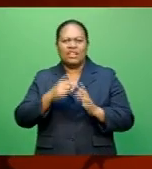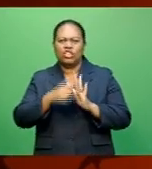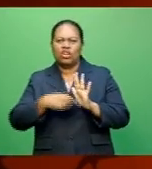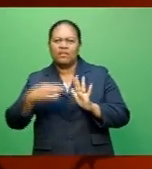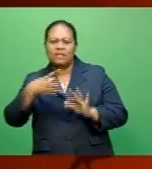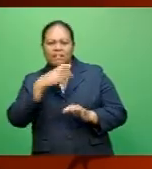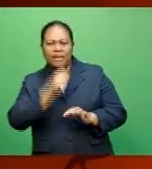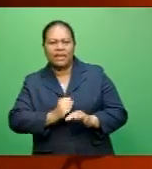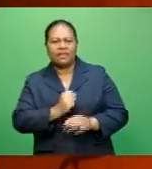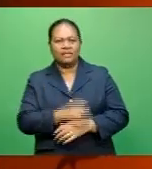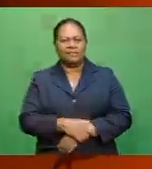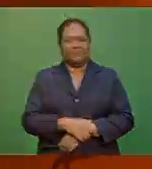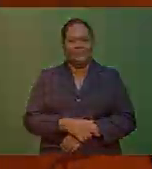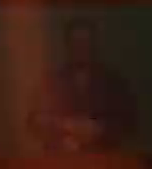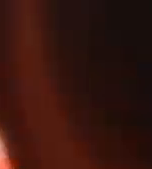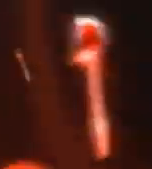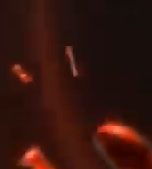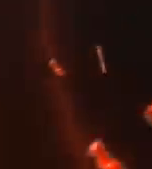Listen more coming up.